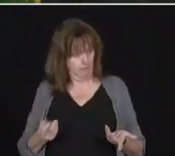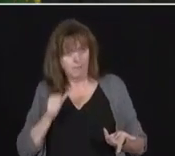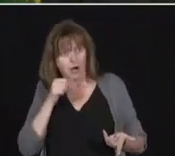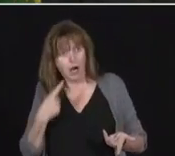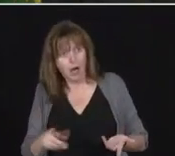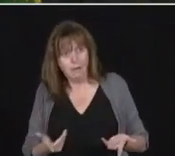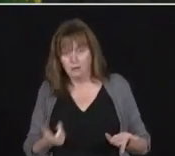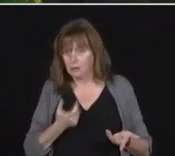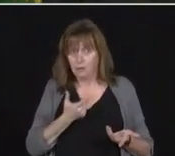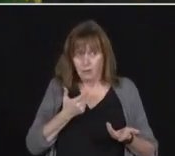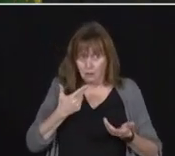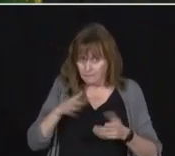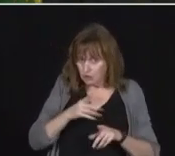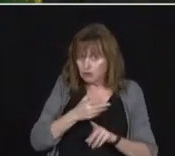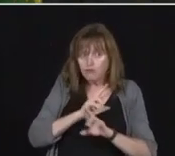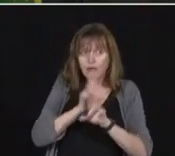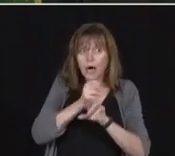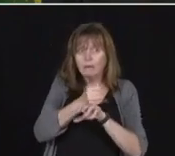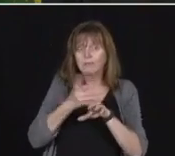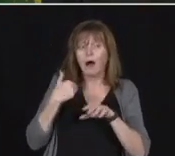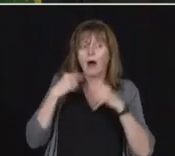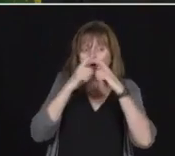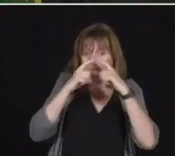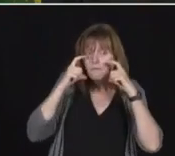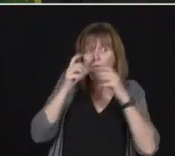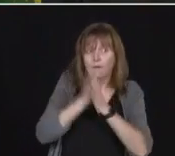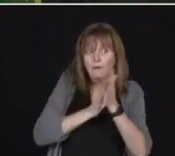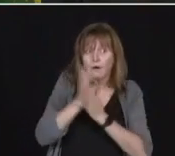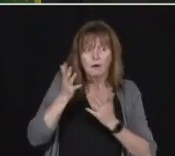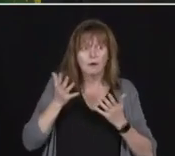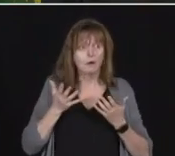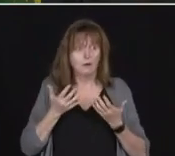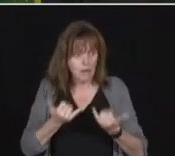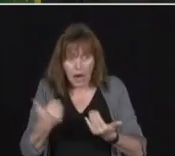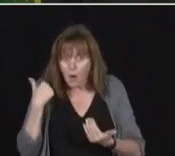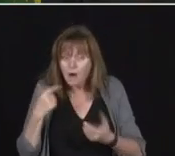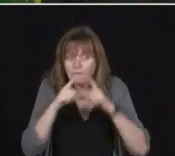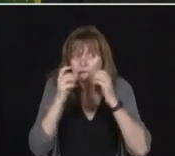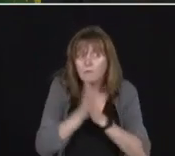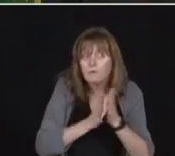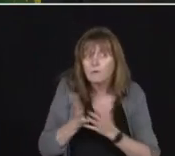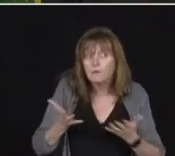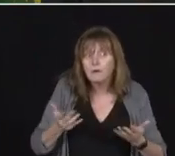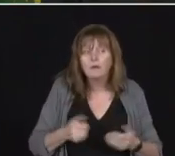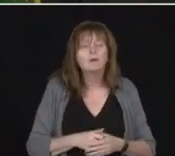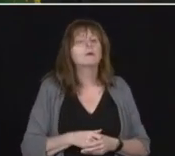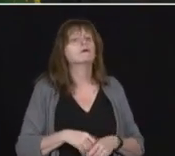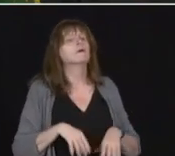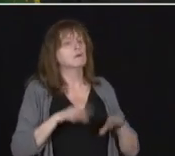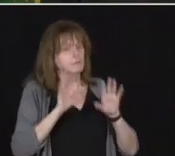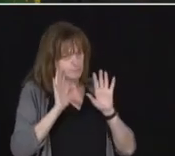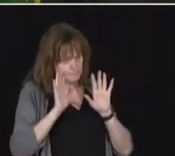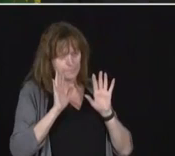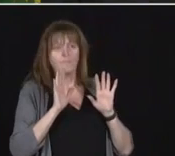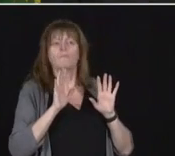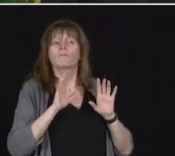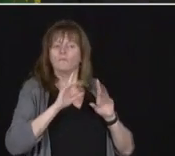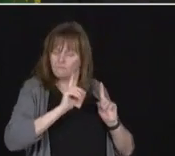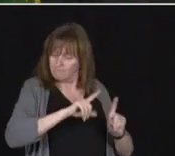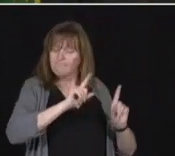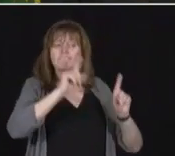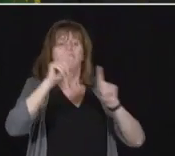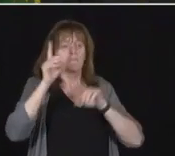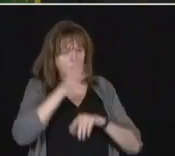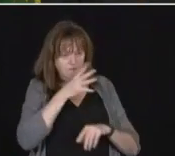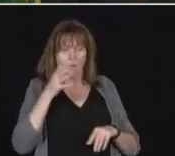do they have PPE now? Well, I've been on many farms and I've seen the living conditions. We've given them over $2 million